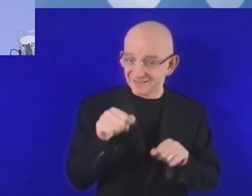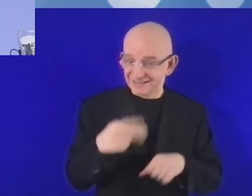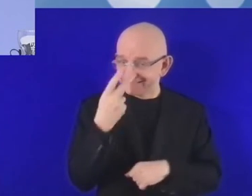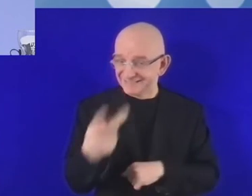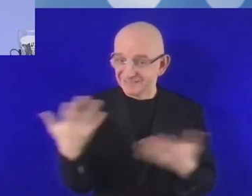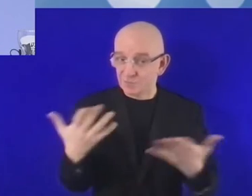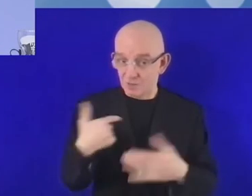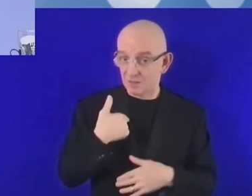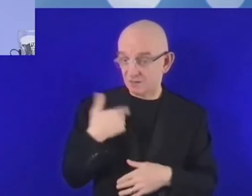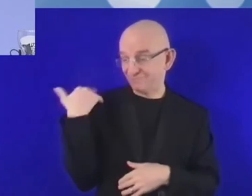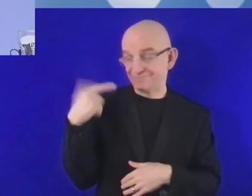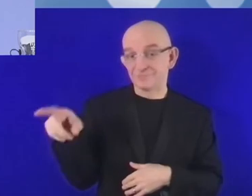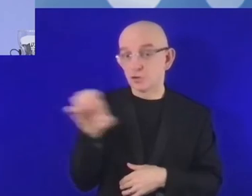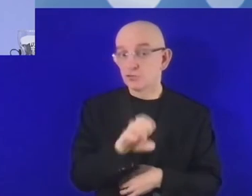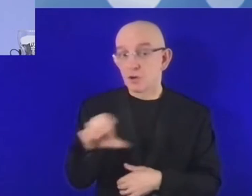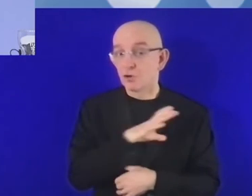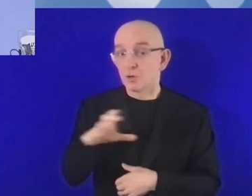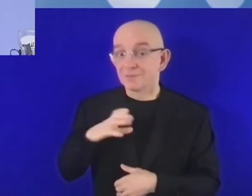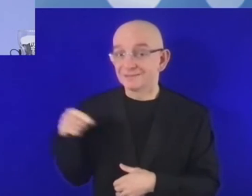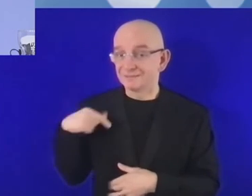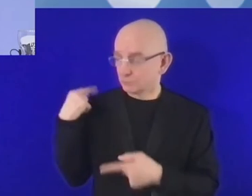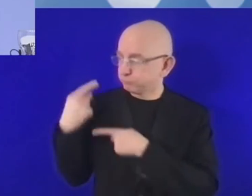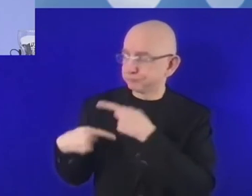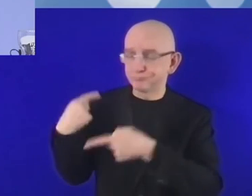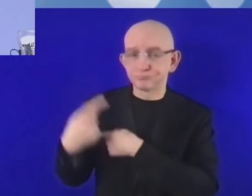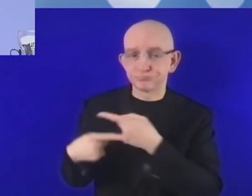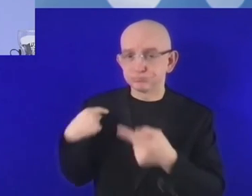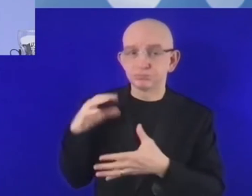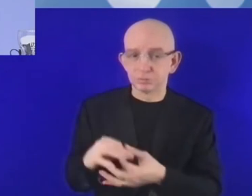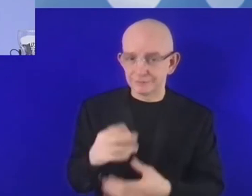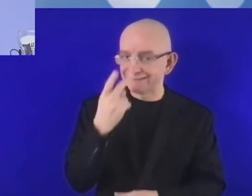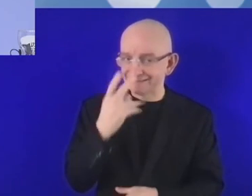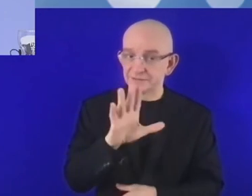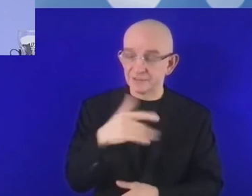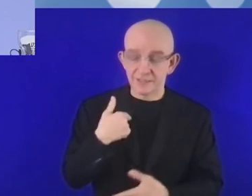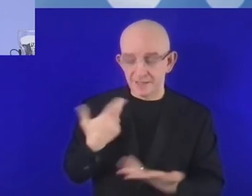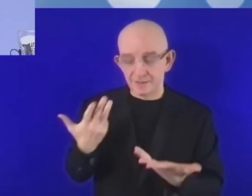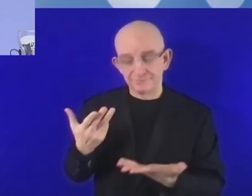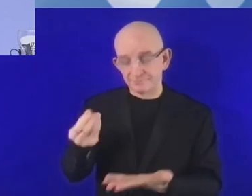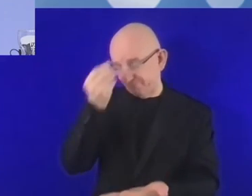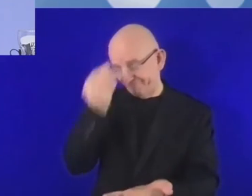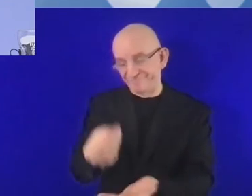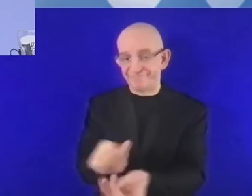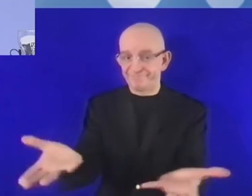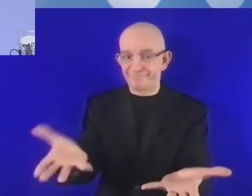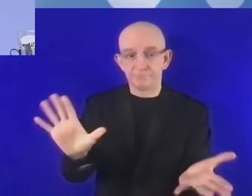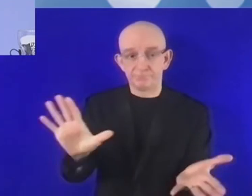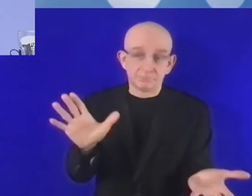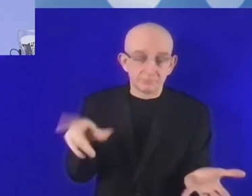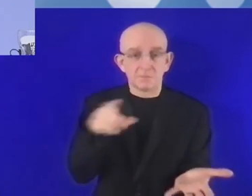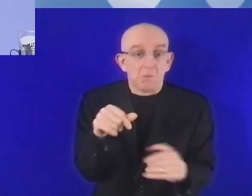sometimes a little bit more risk taking would be helpful, I think, to invest in this